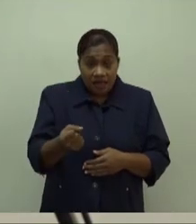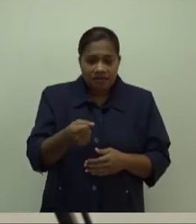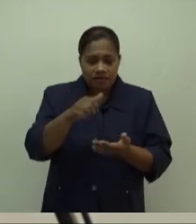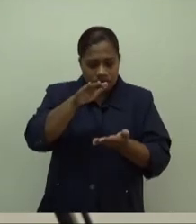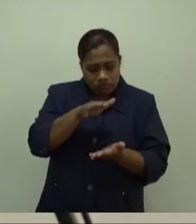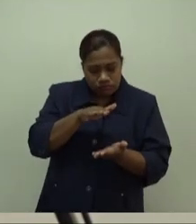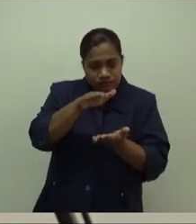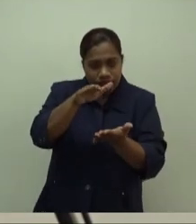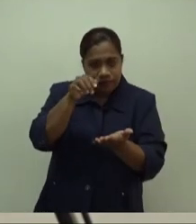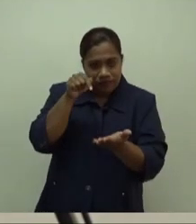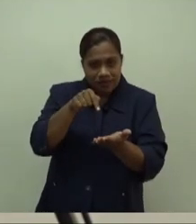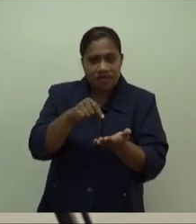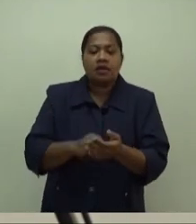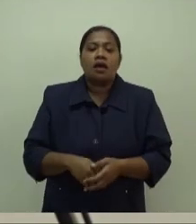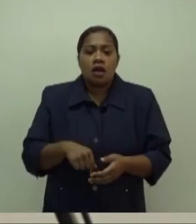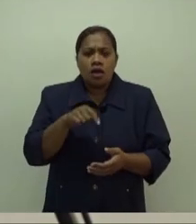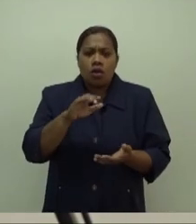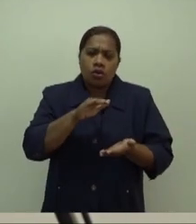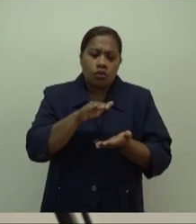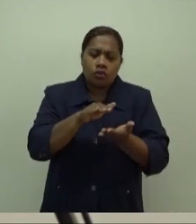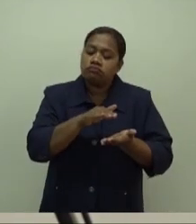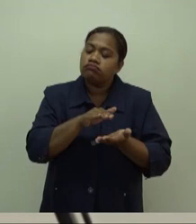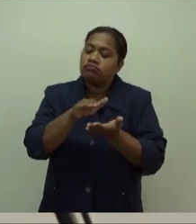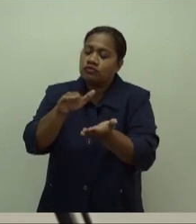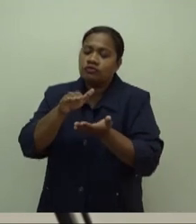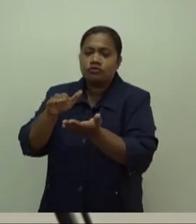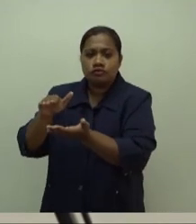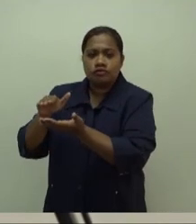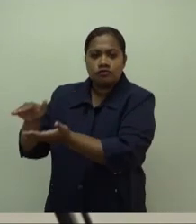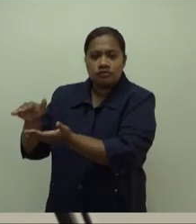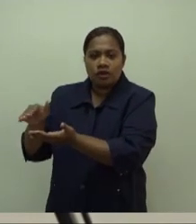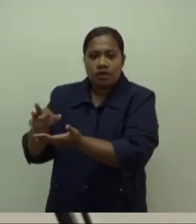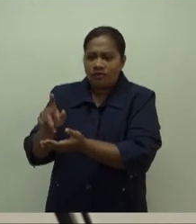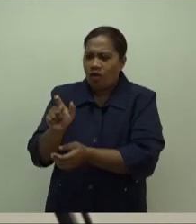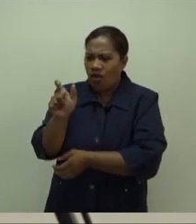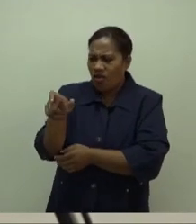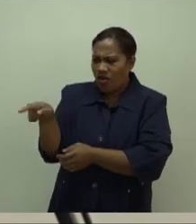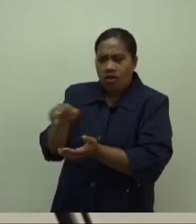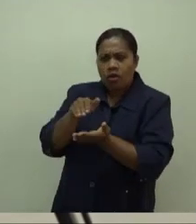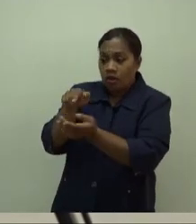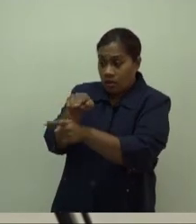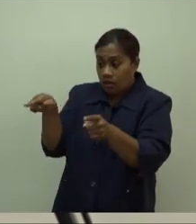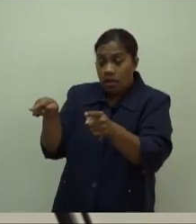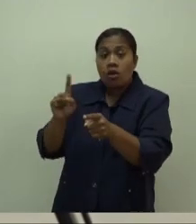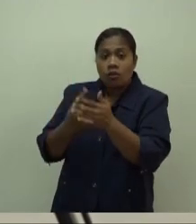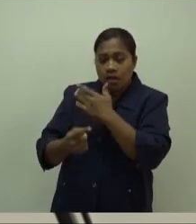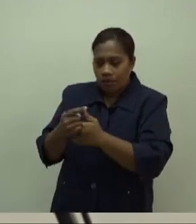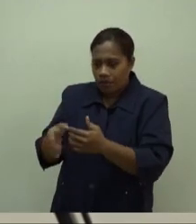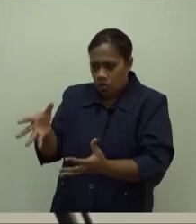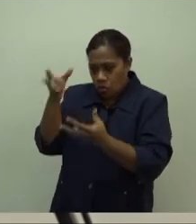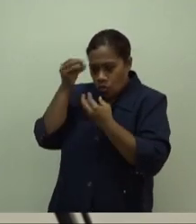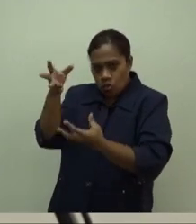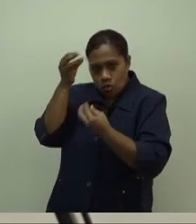This has been deployed to all our health personnel as an ongoing program to help equip them with the knowledge to be able to counsel patients